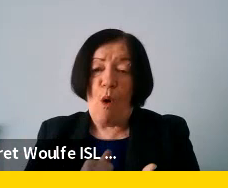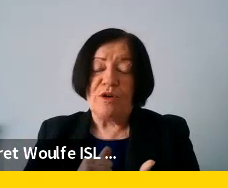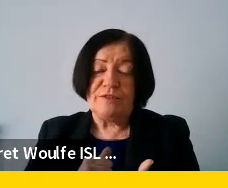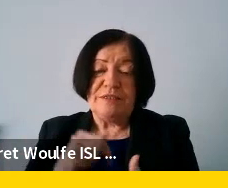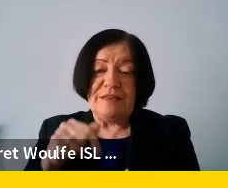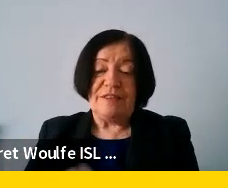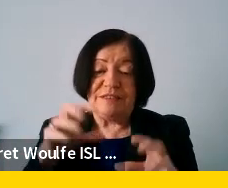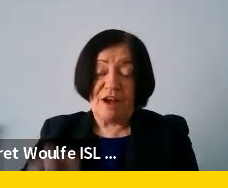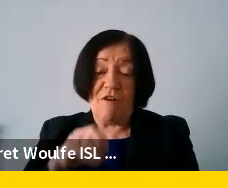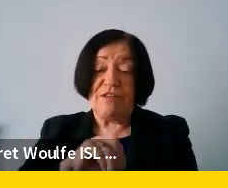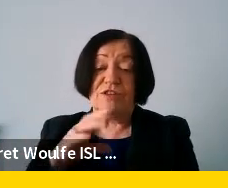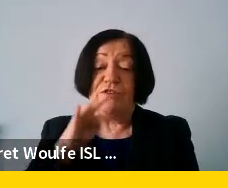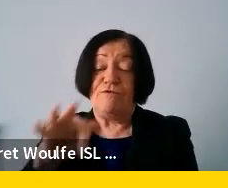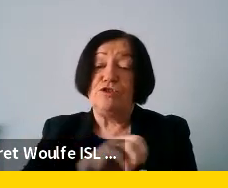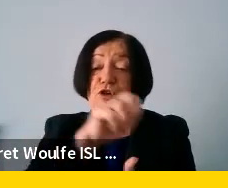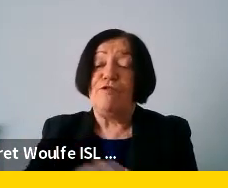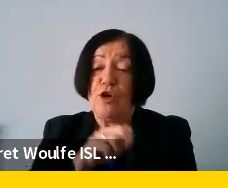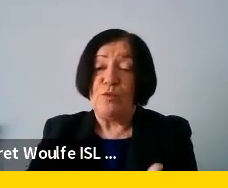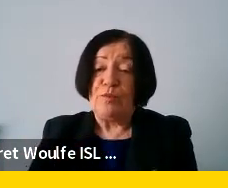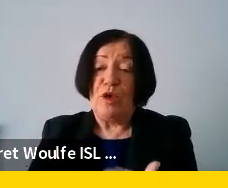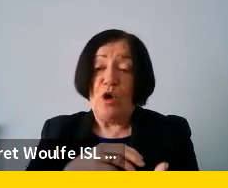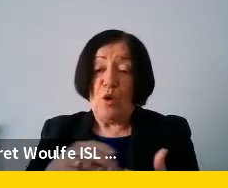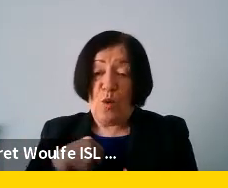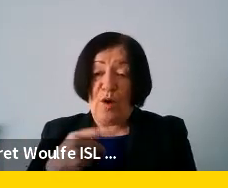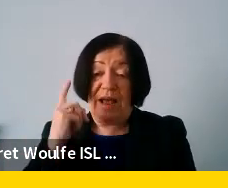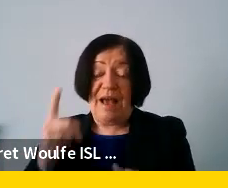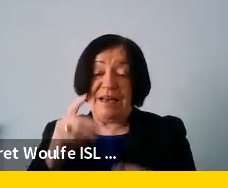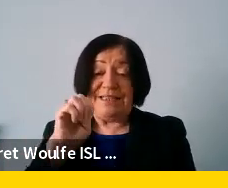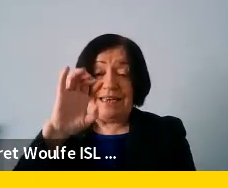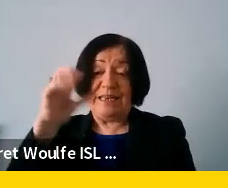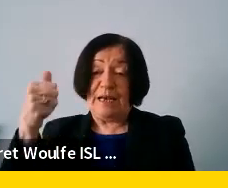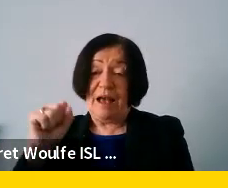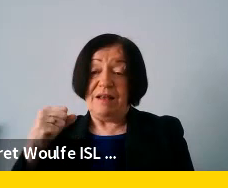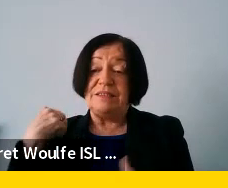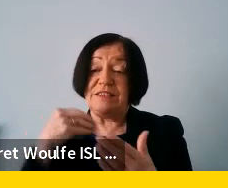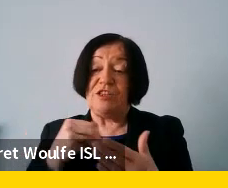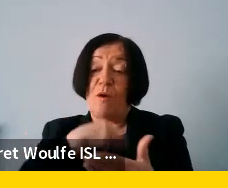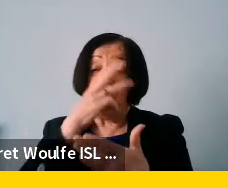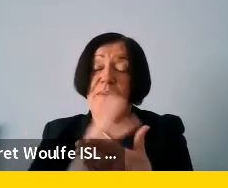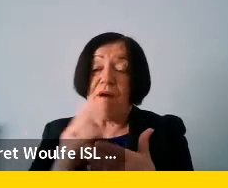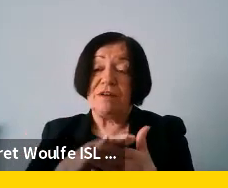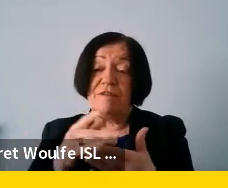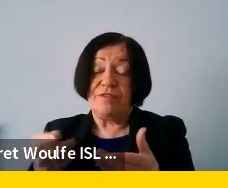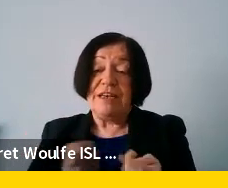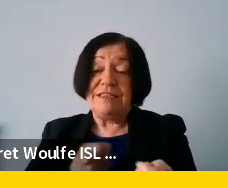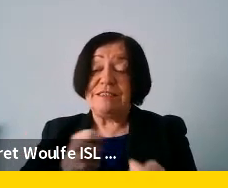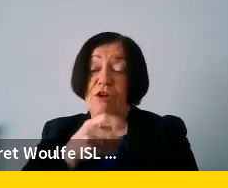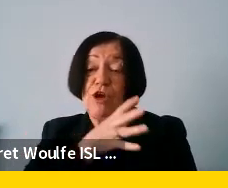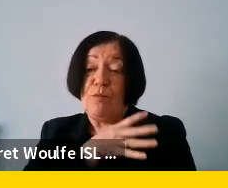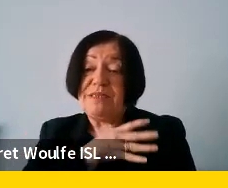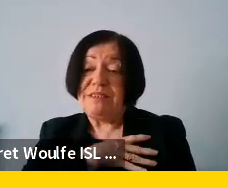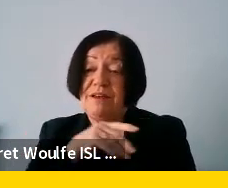uh conference on the future of europe so what we did as ecas was that since we're part of the steering committee of this convention